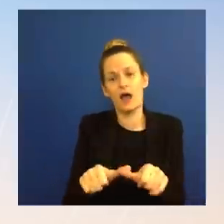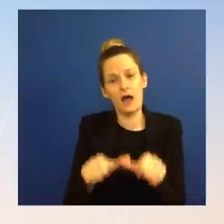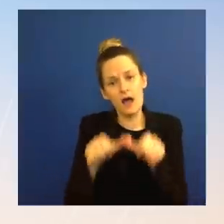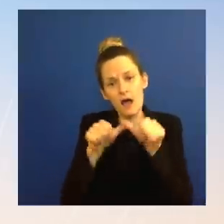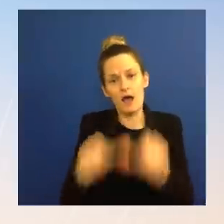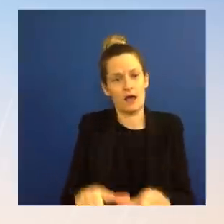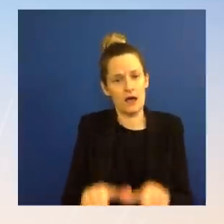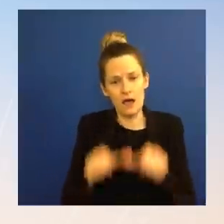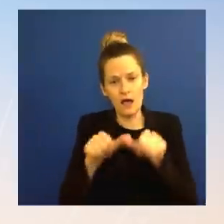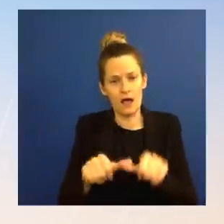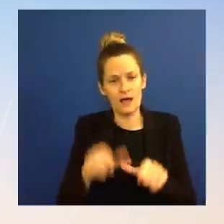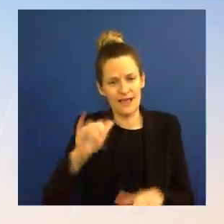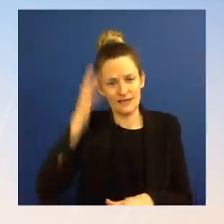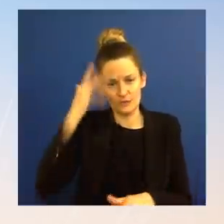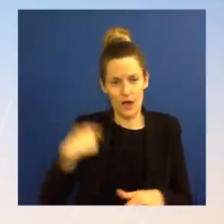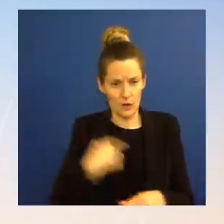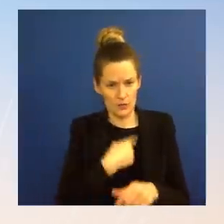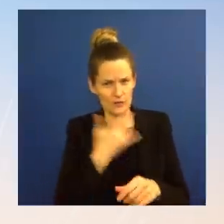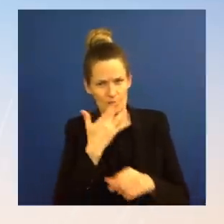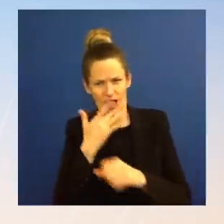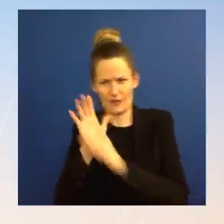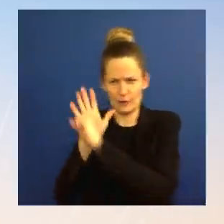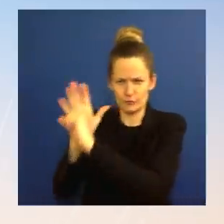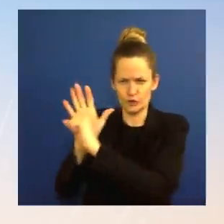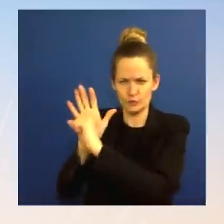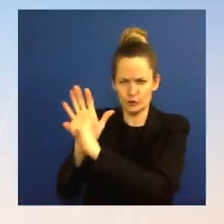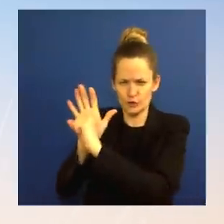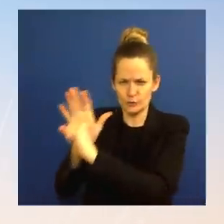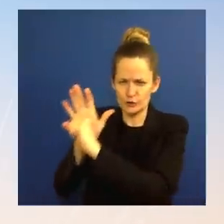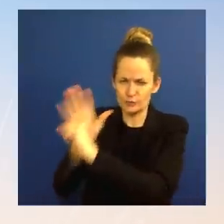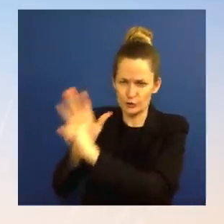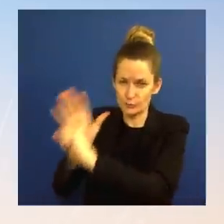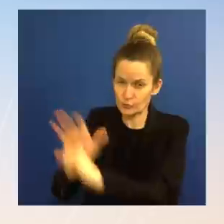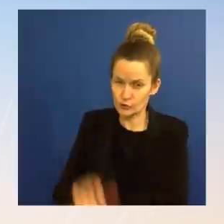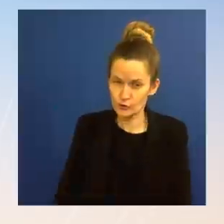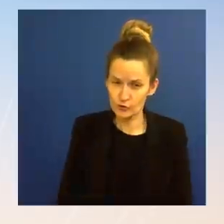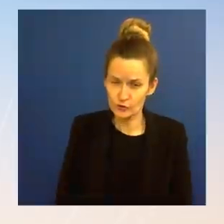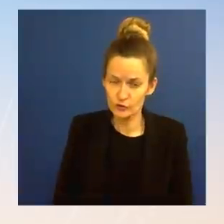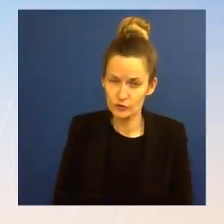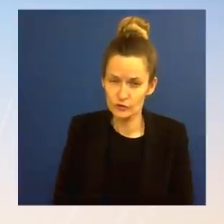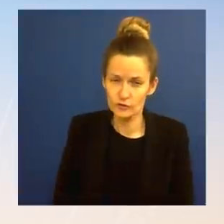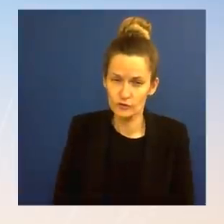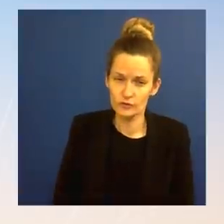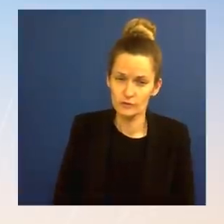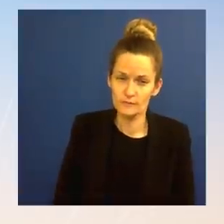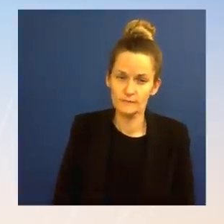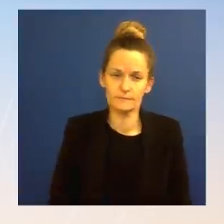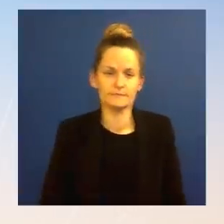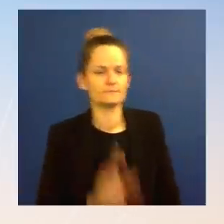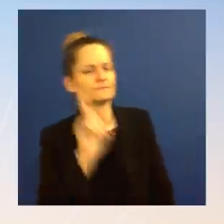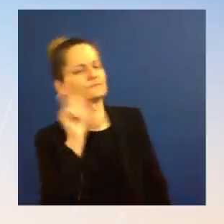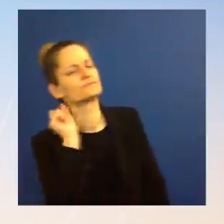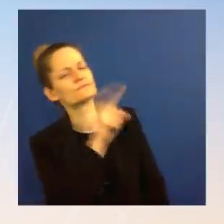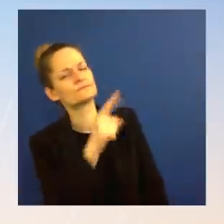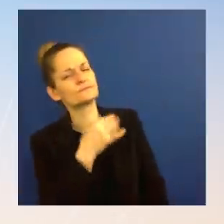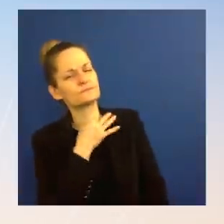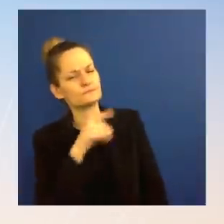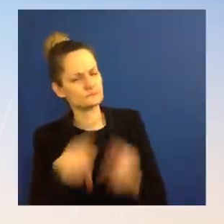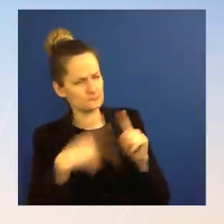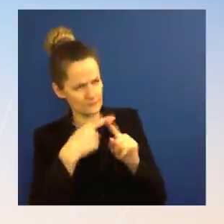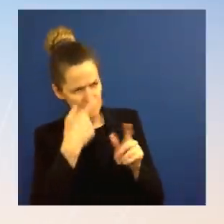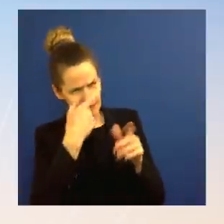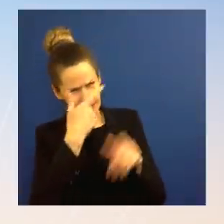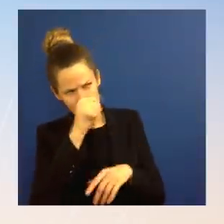I'm certainly here to the administration to talk about gas prices. The way to speed up the lowering of gas prices is to speed up the transition to those